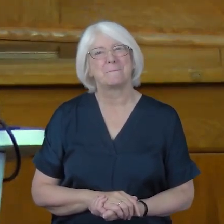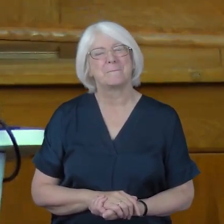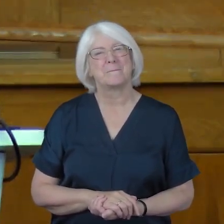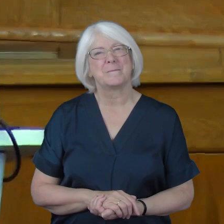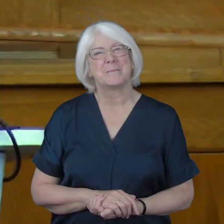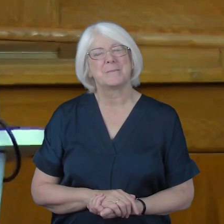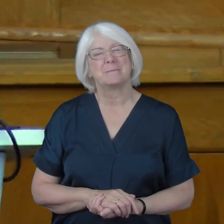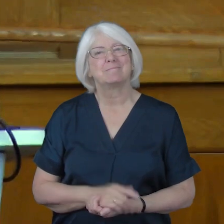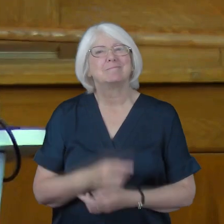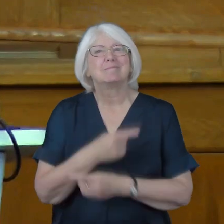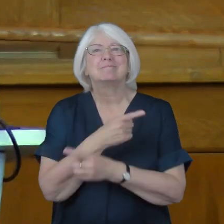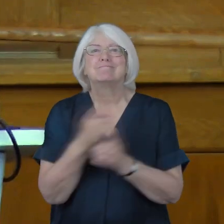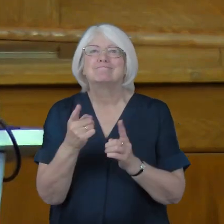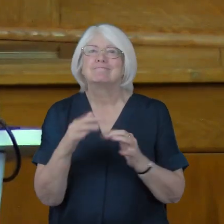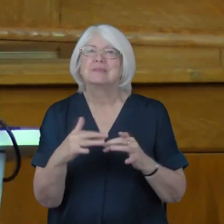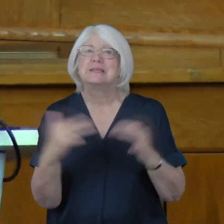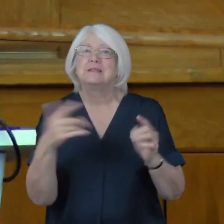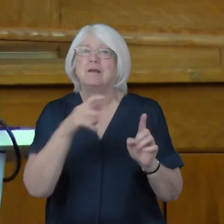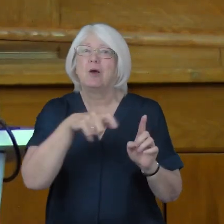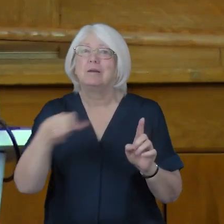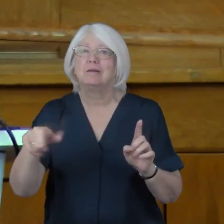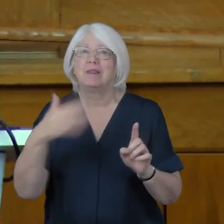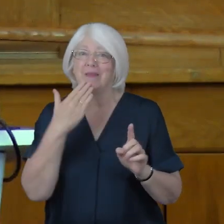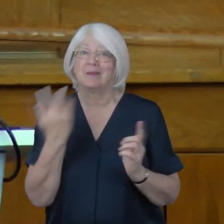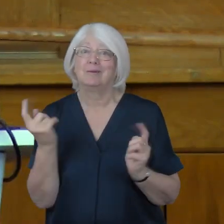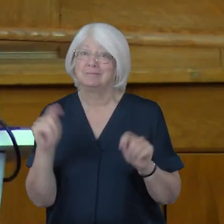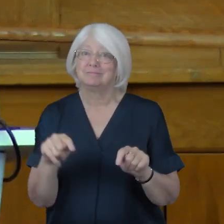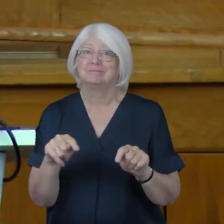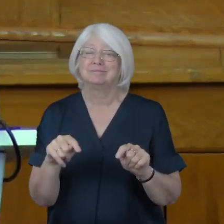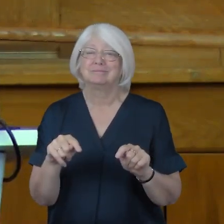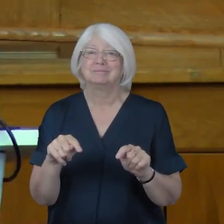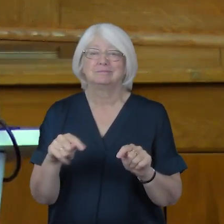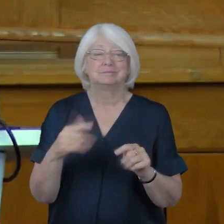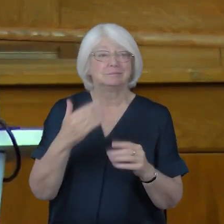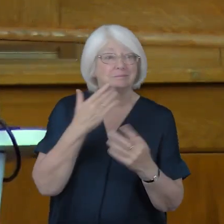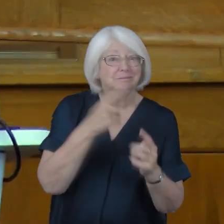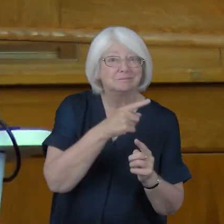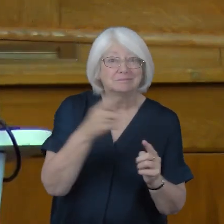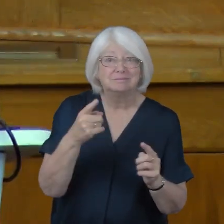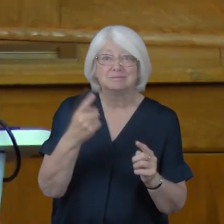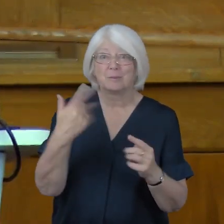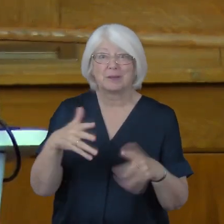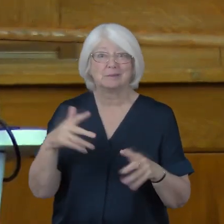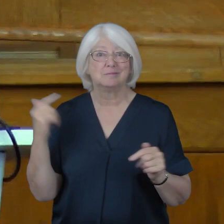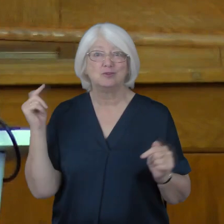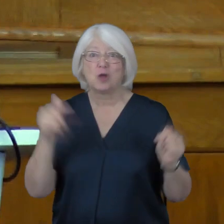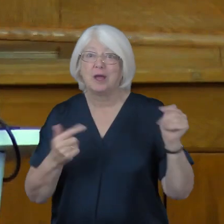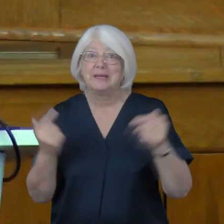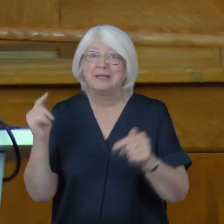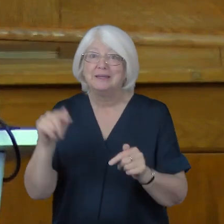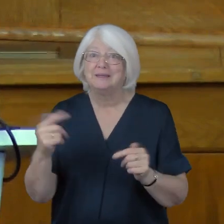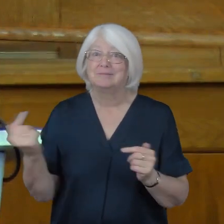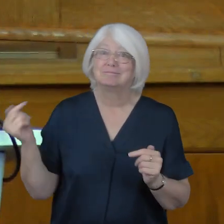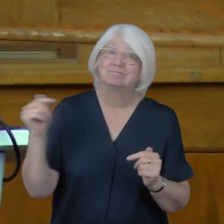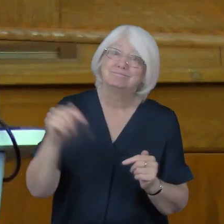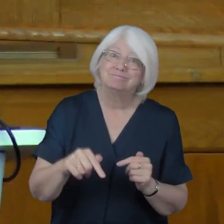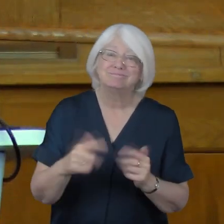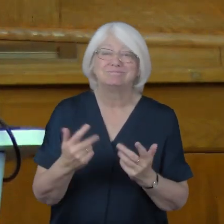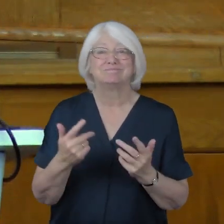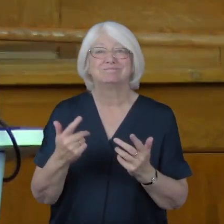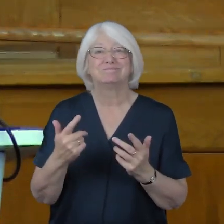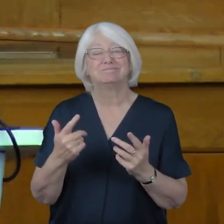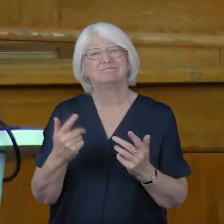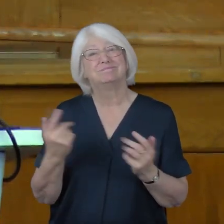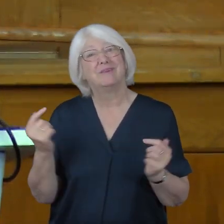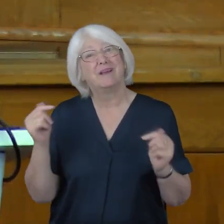Thank you, Synod, for being here today. Thank you for those of you who've made the journey, who've made the